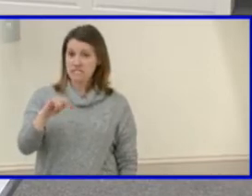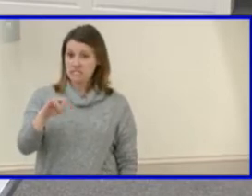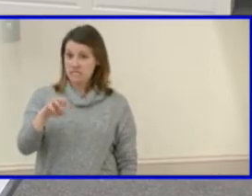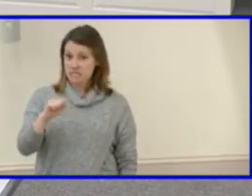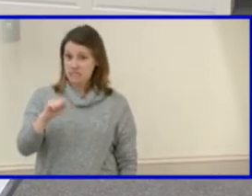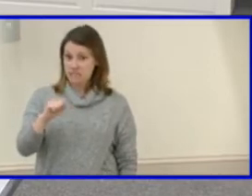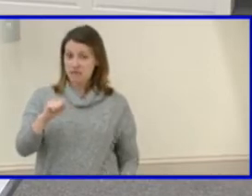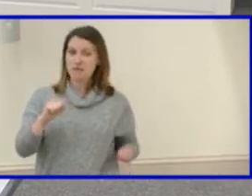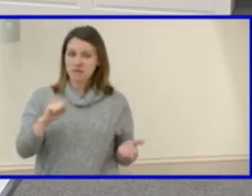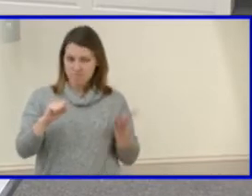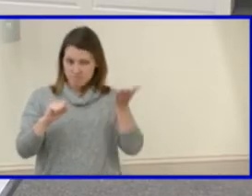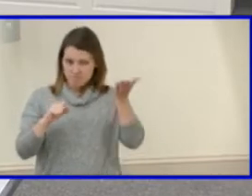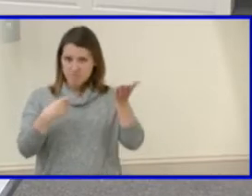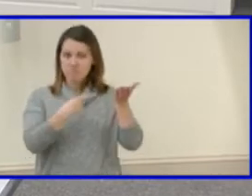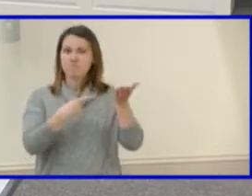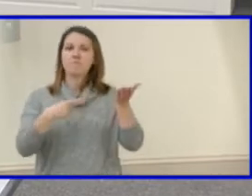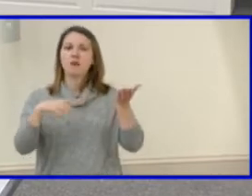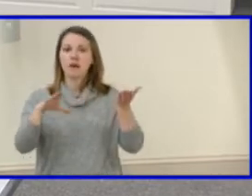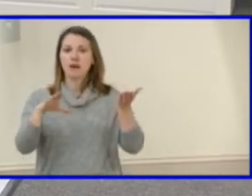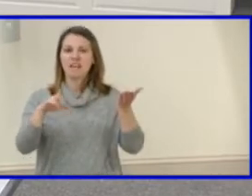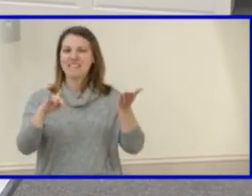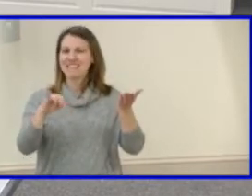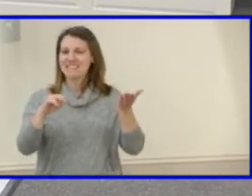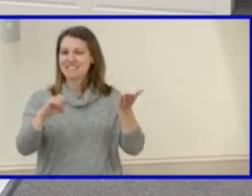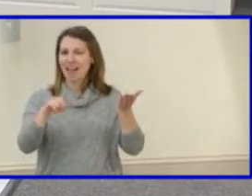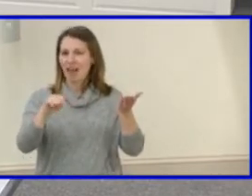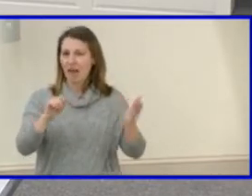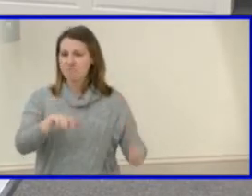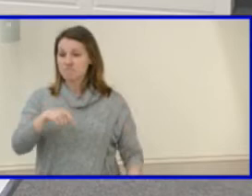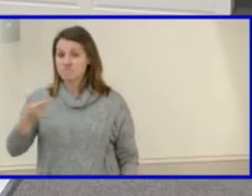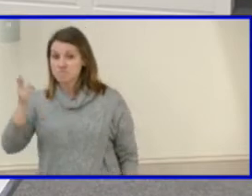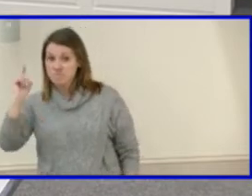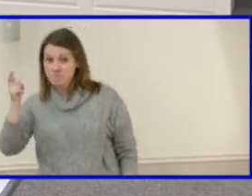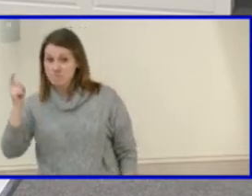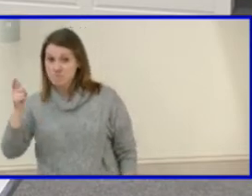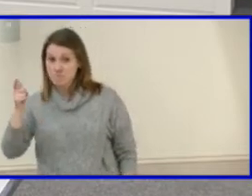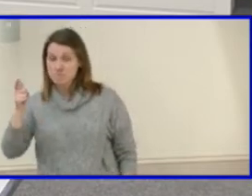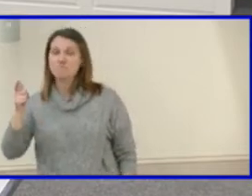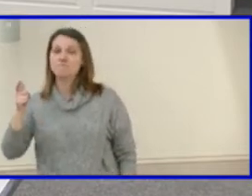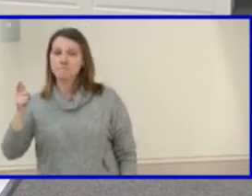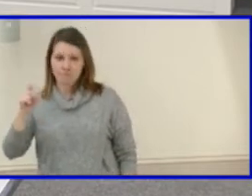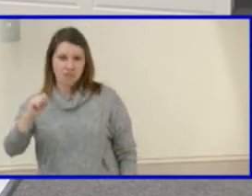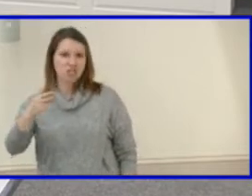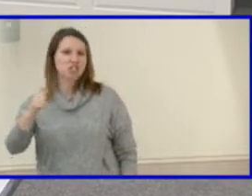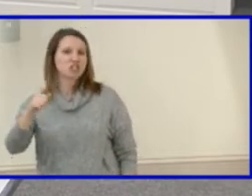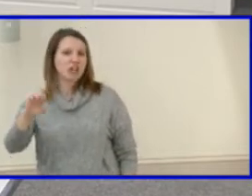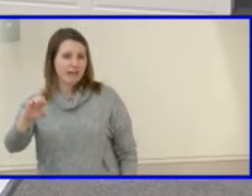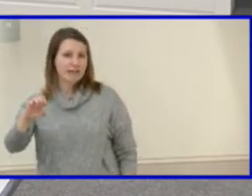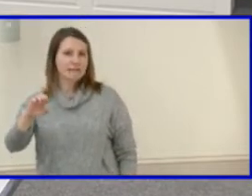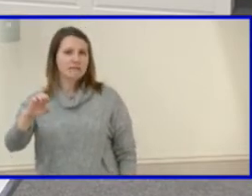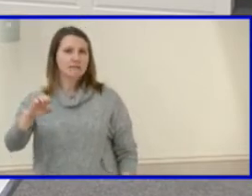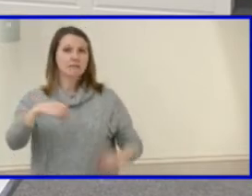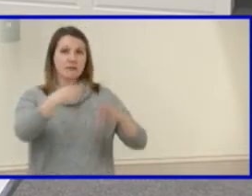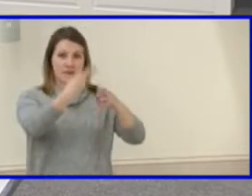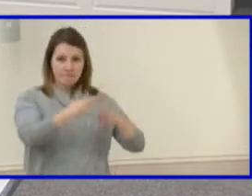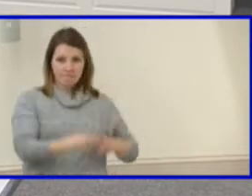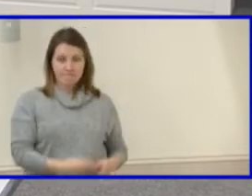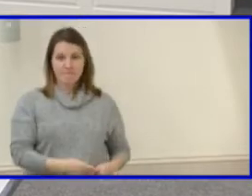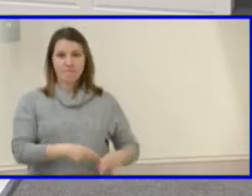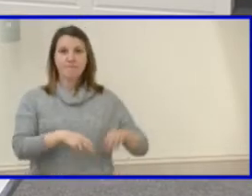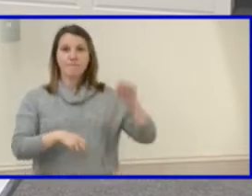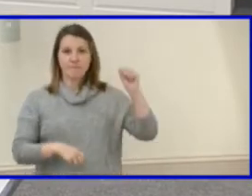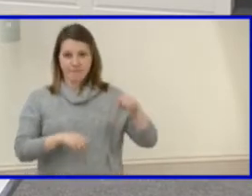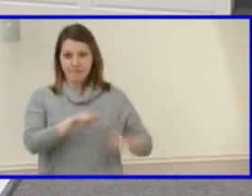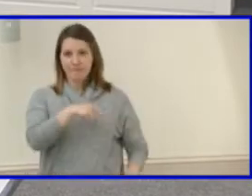So moved. And moved by Mrs. Kinsella. Is there a second? Second. Seconded by Mrs. Shea. Roll call vote. Ms. Atkins.